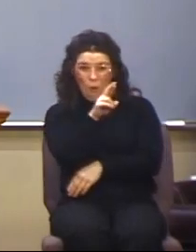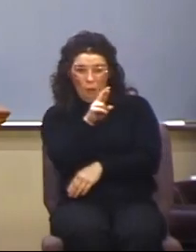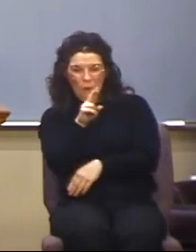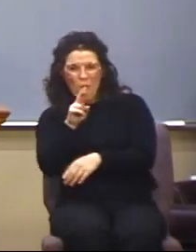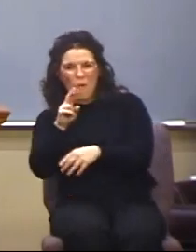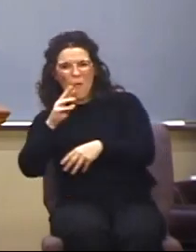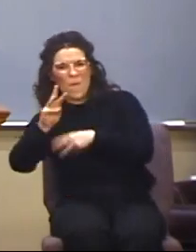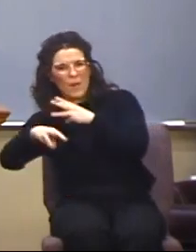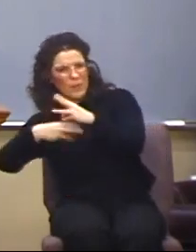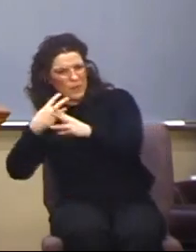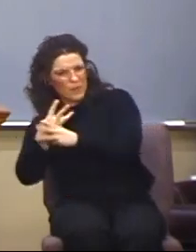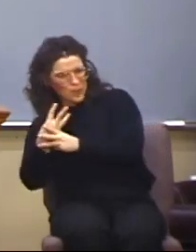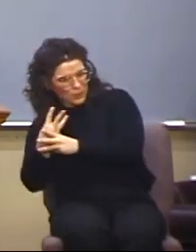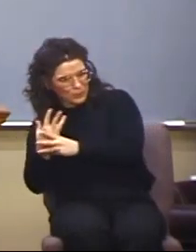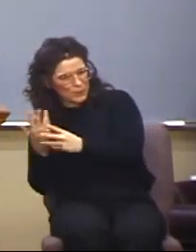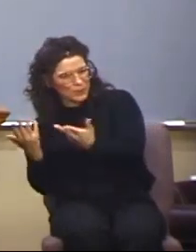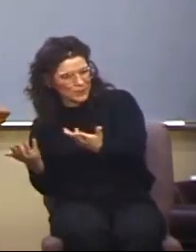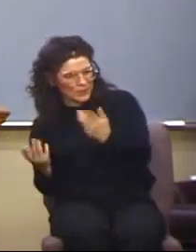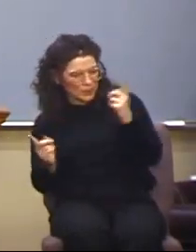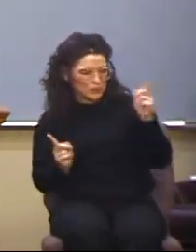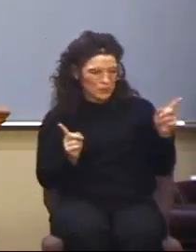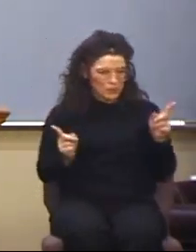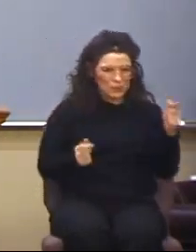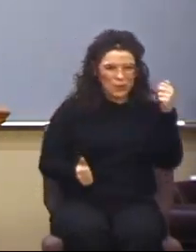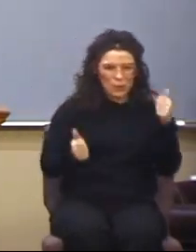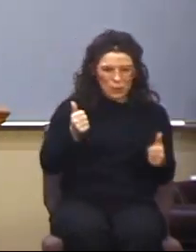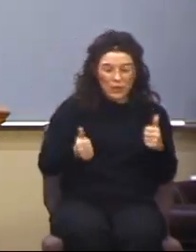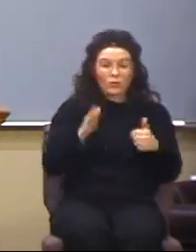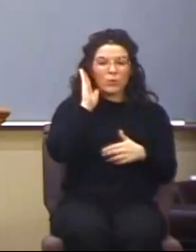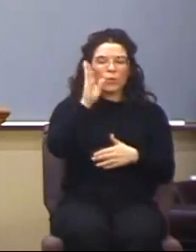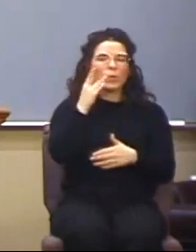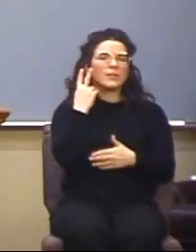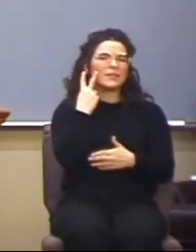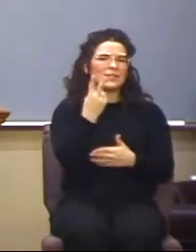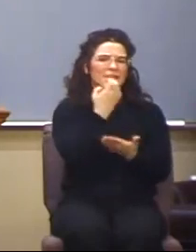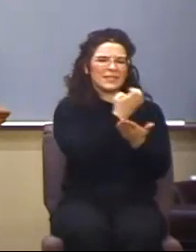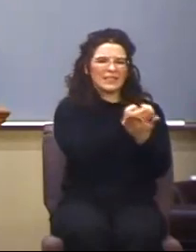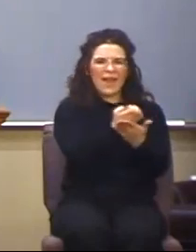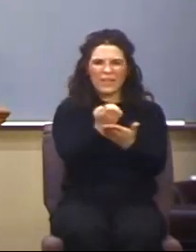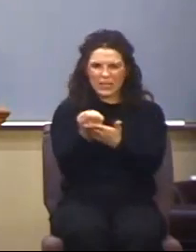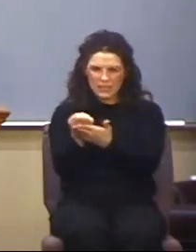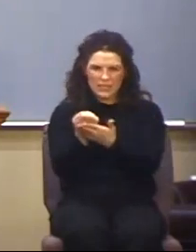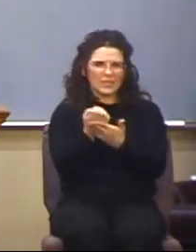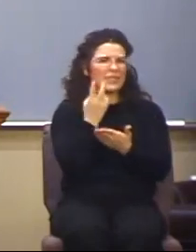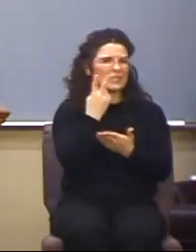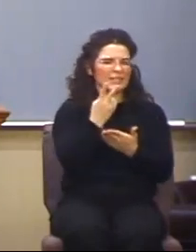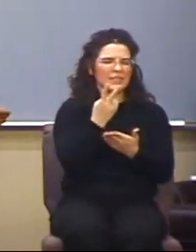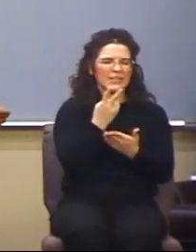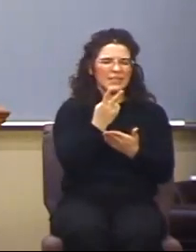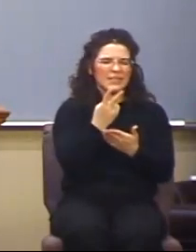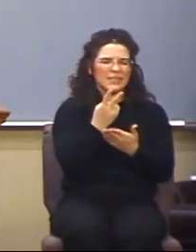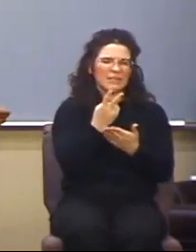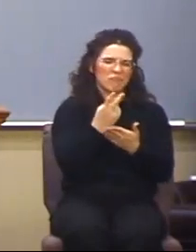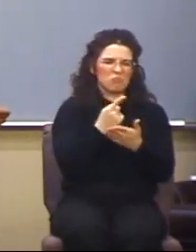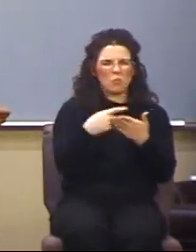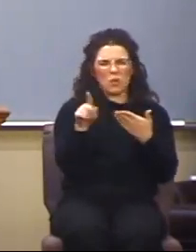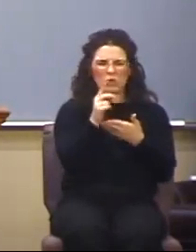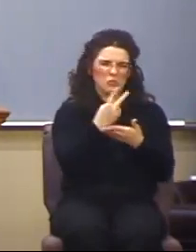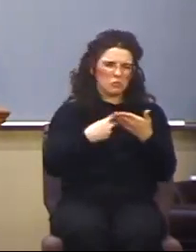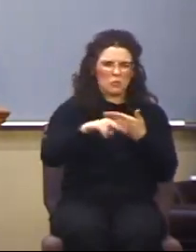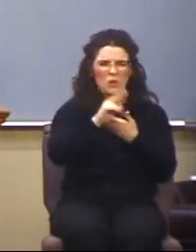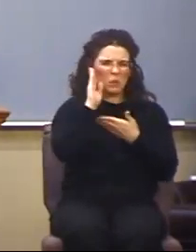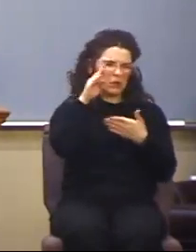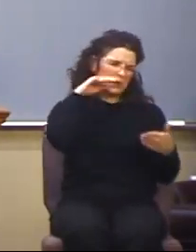So we're going to look at these evidences in the next few weeks, again, to determine if the